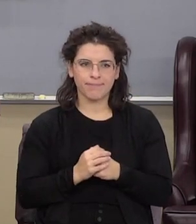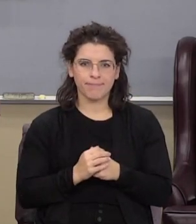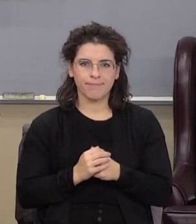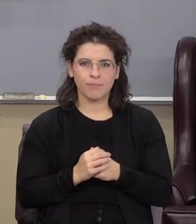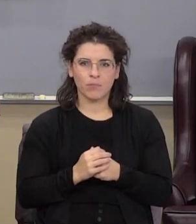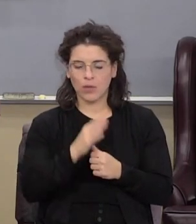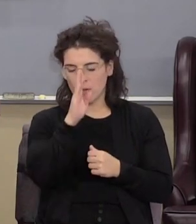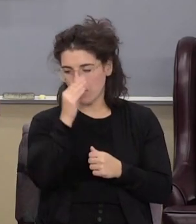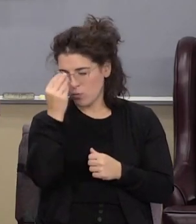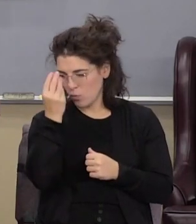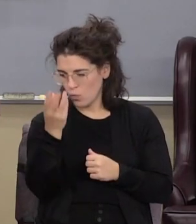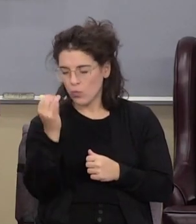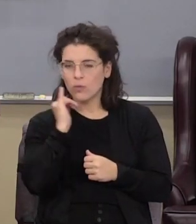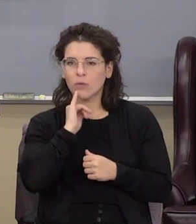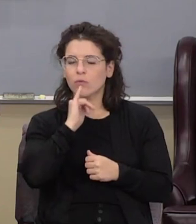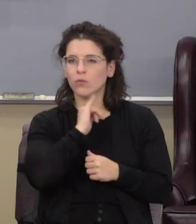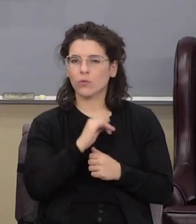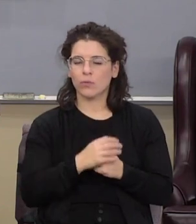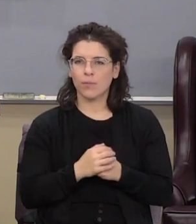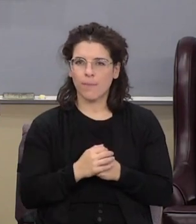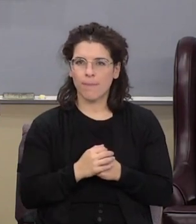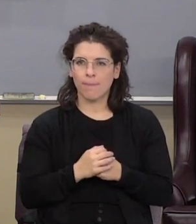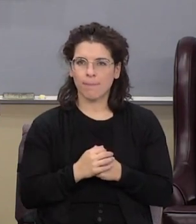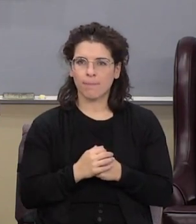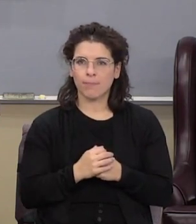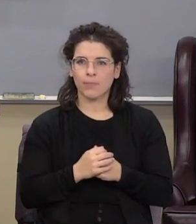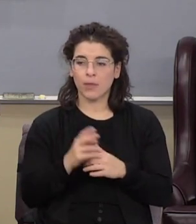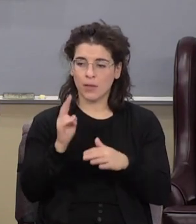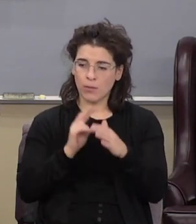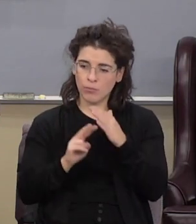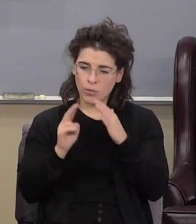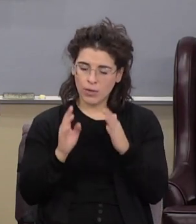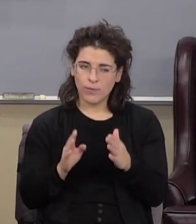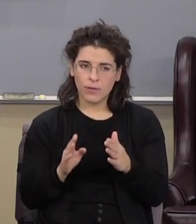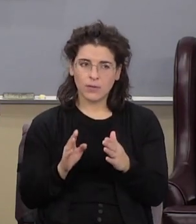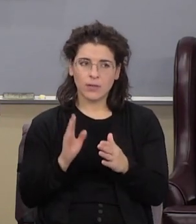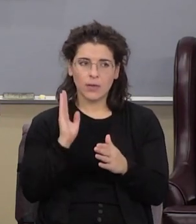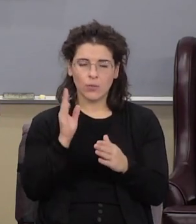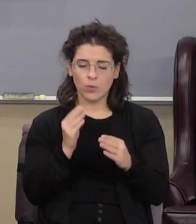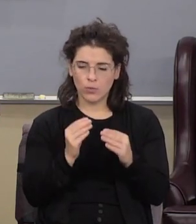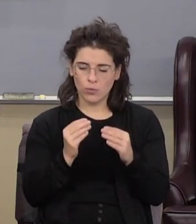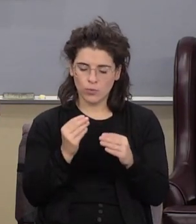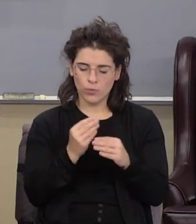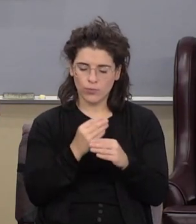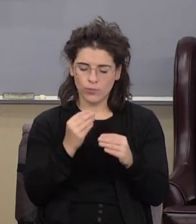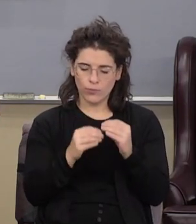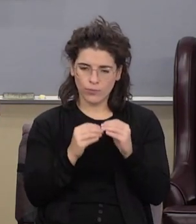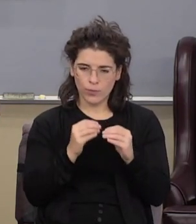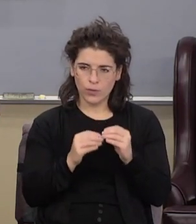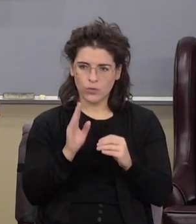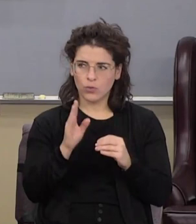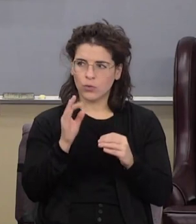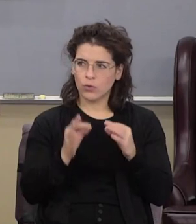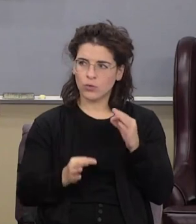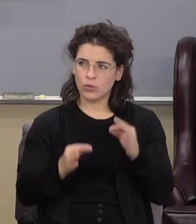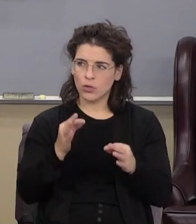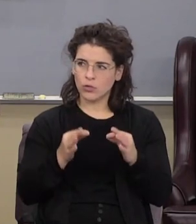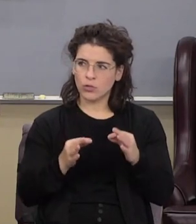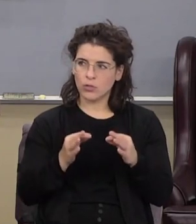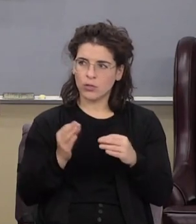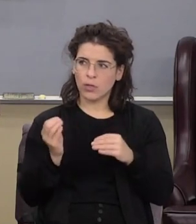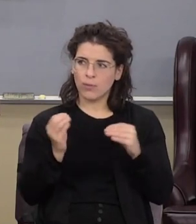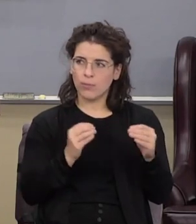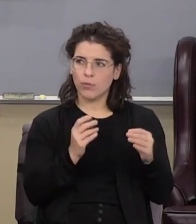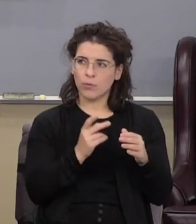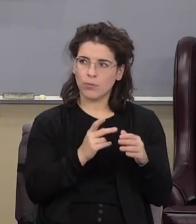God had told Israel in the prophets I'll restore your judges I'll put princes